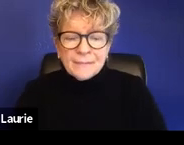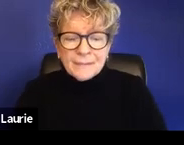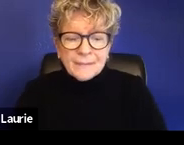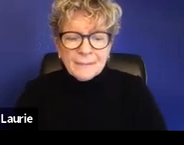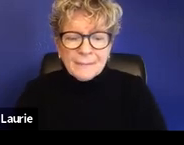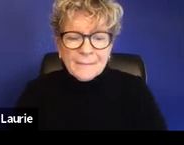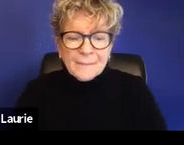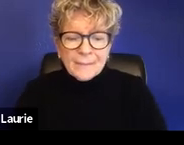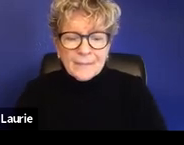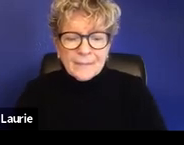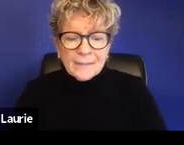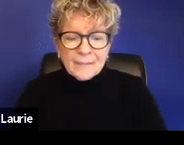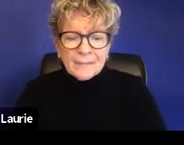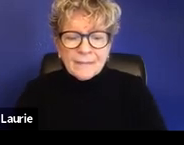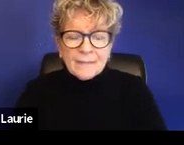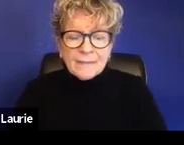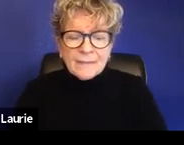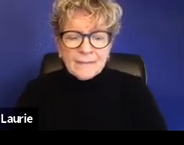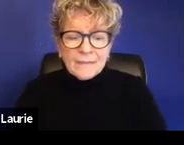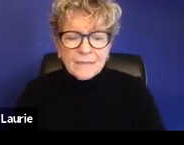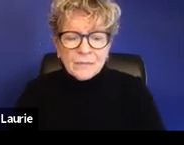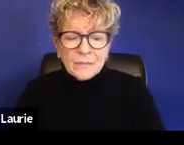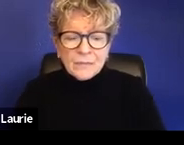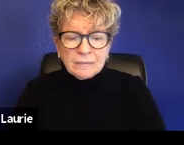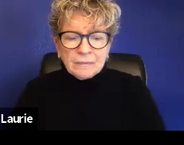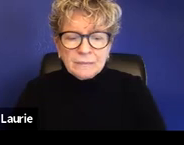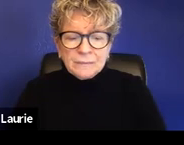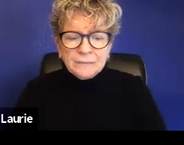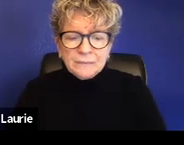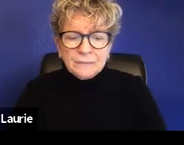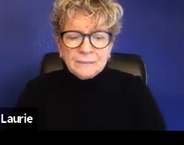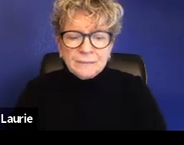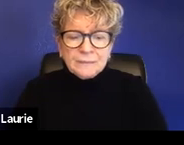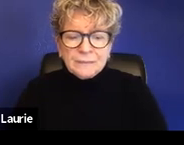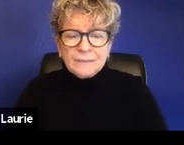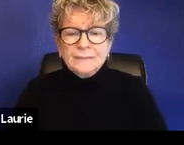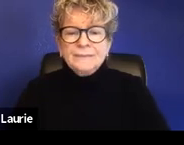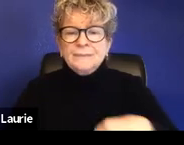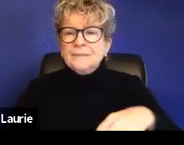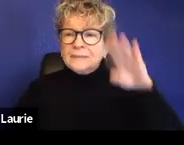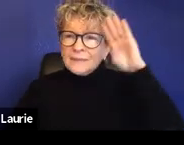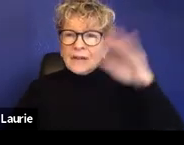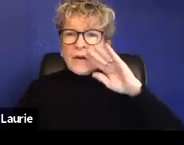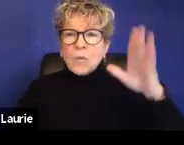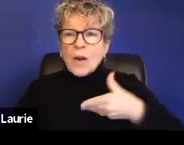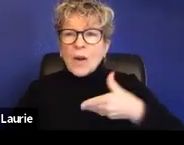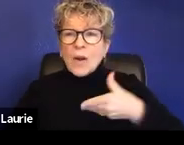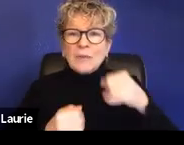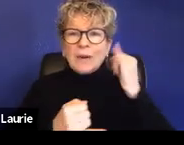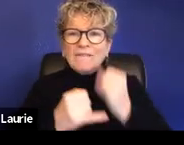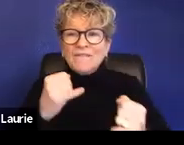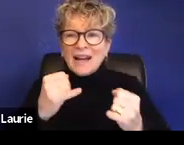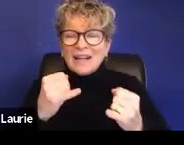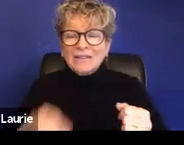Okay. Welcome, everyone, to the final installment of our series